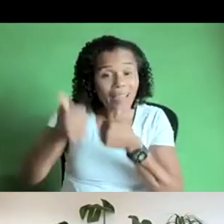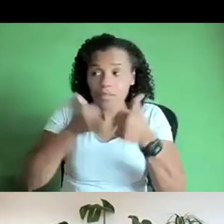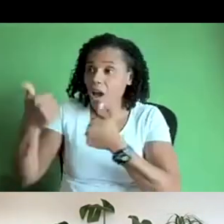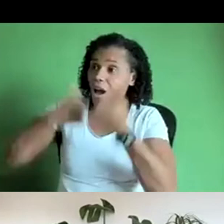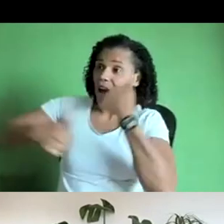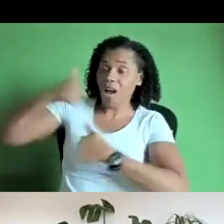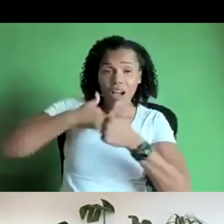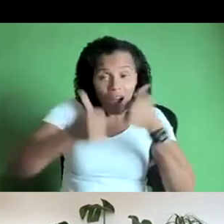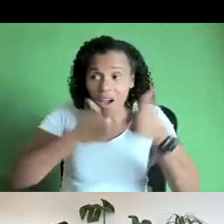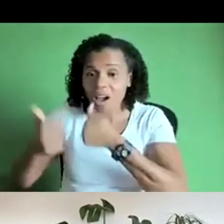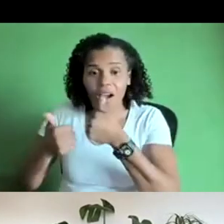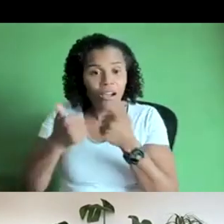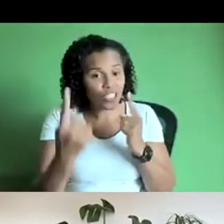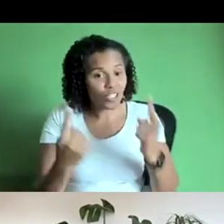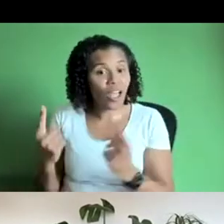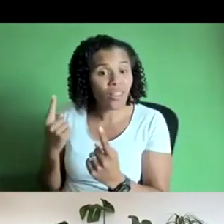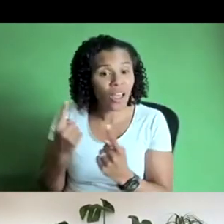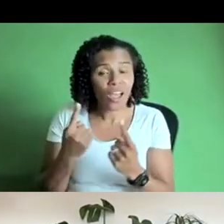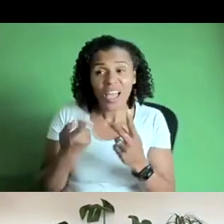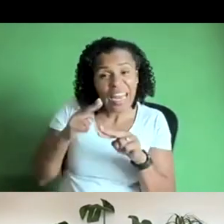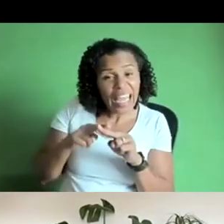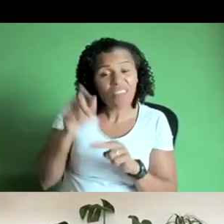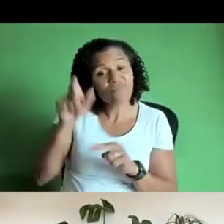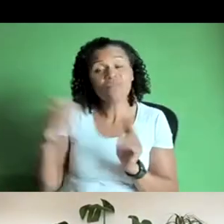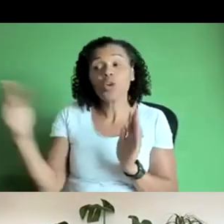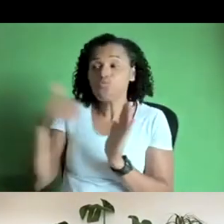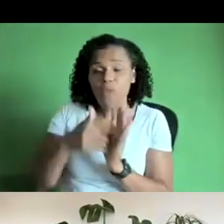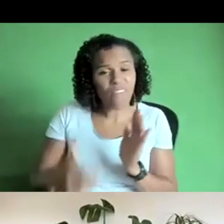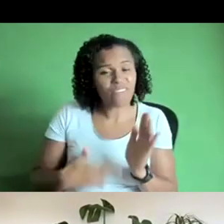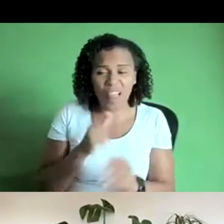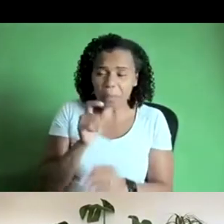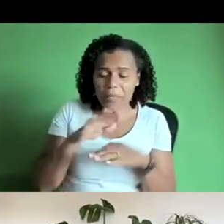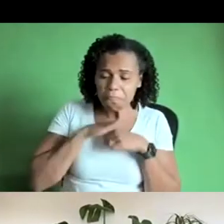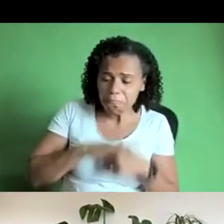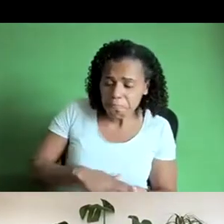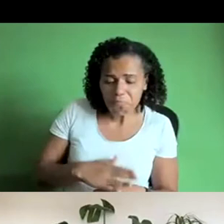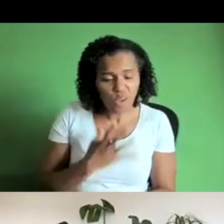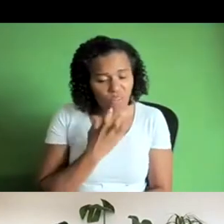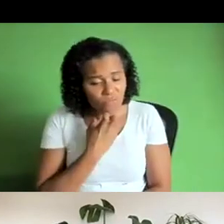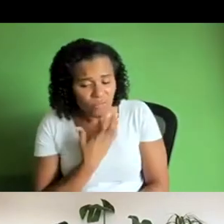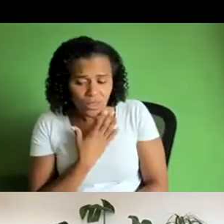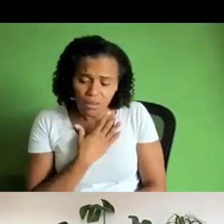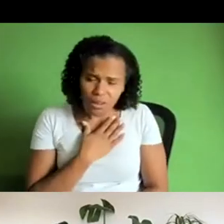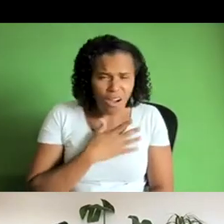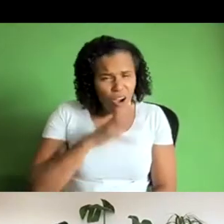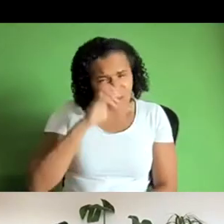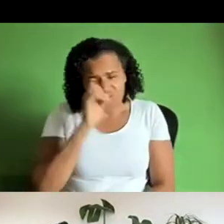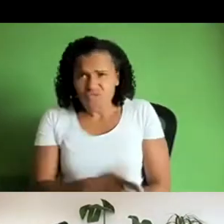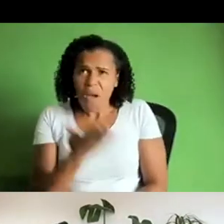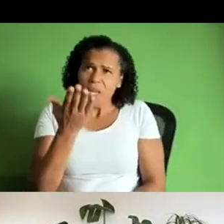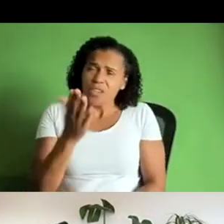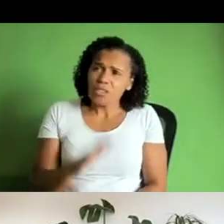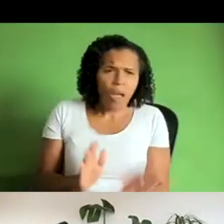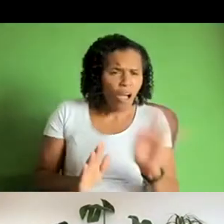you know when someone's feeling a bit down we tend to help each other out if someone says so that's a rubbish draw and i'll say to them that's